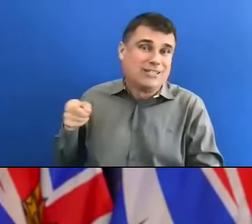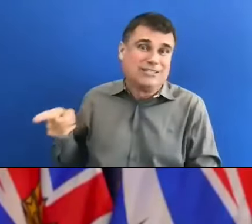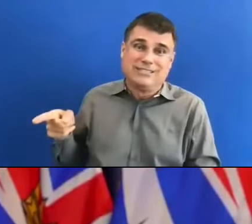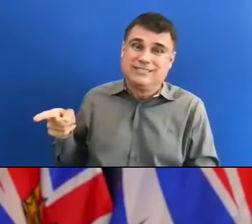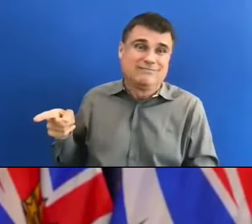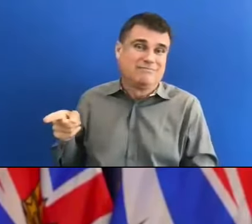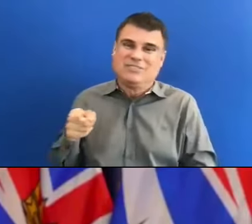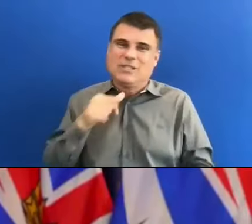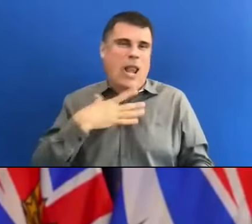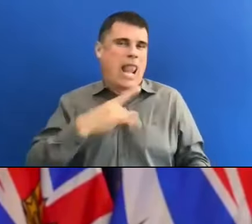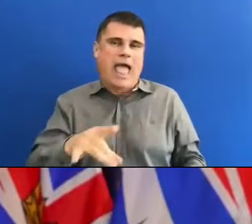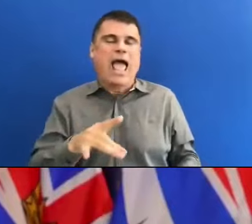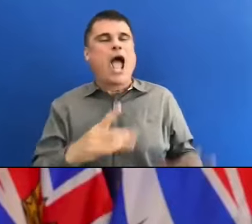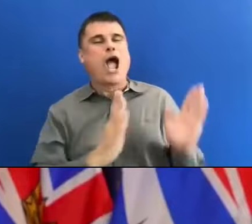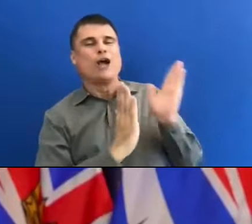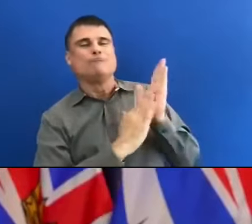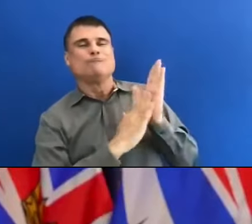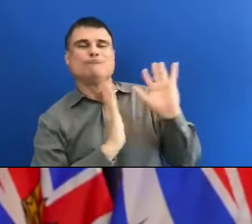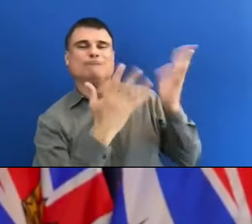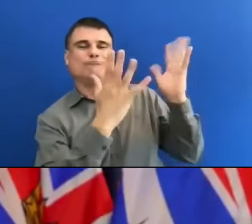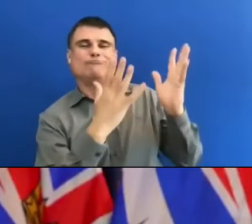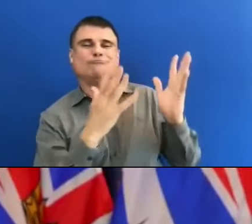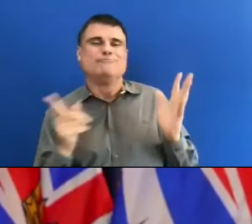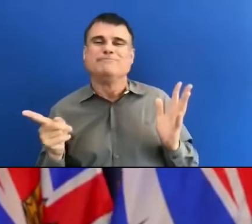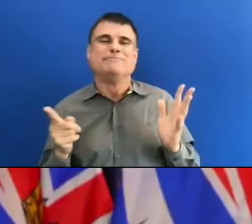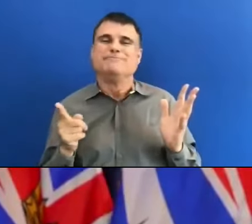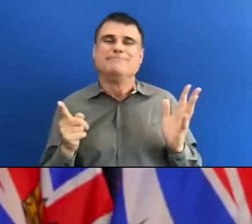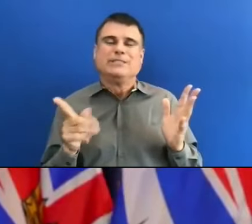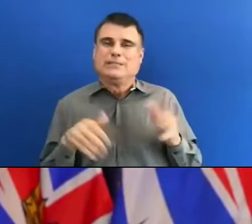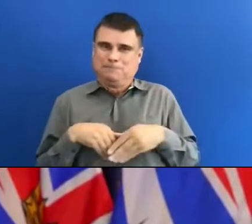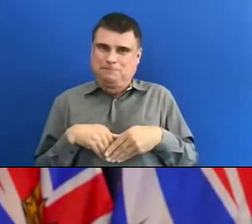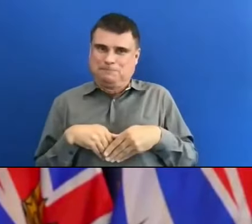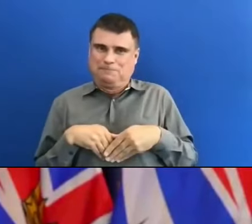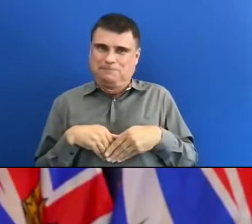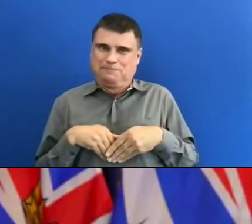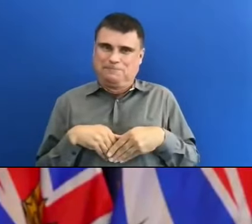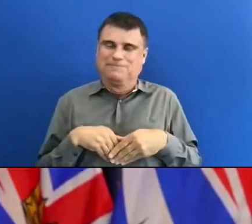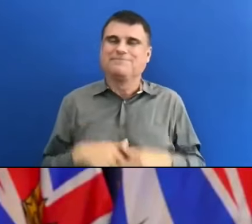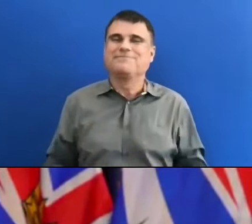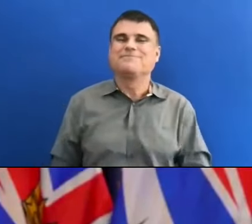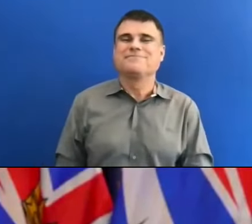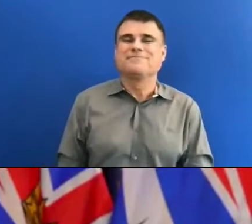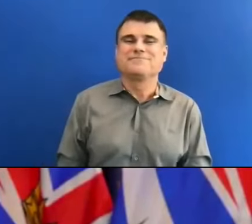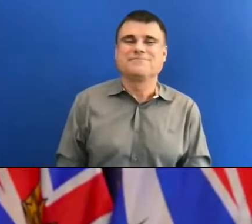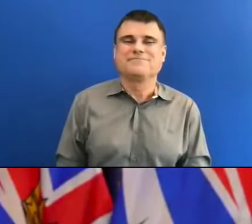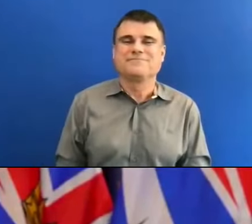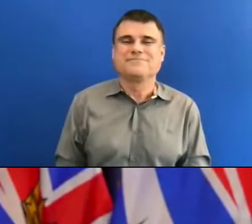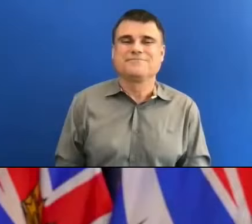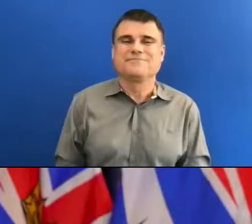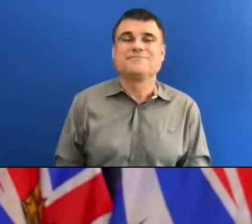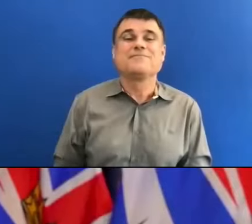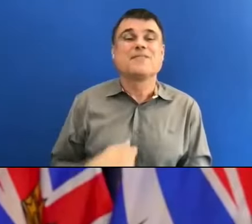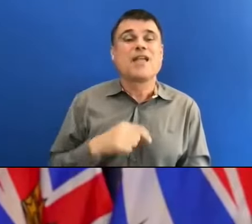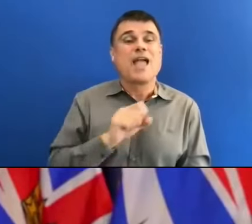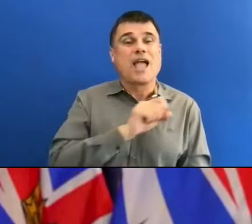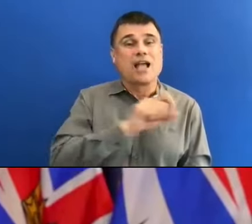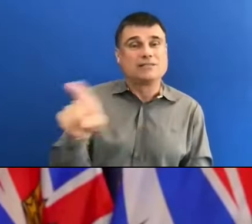now, but invite questions from the media, maybe face-to-face.